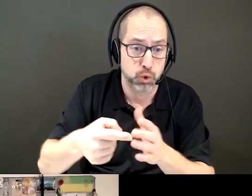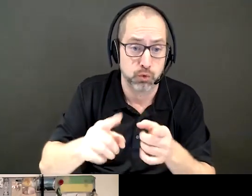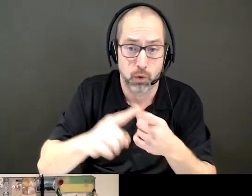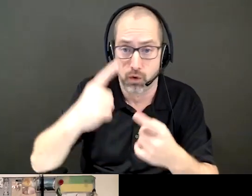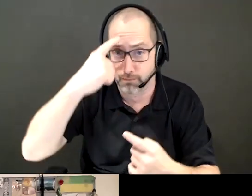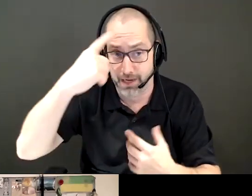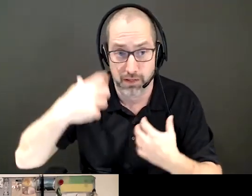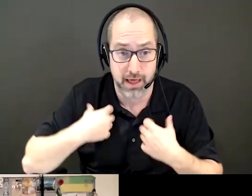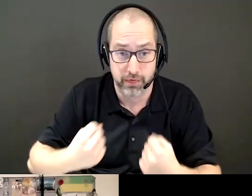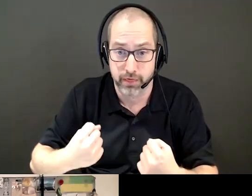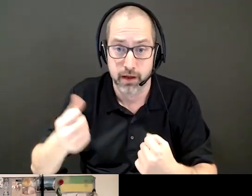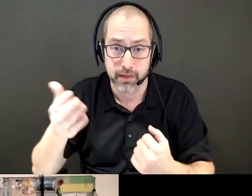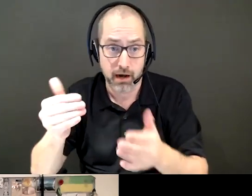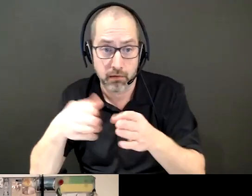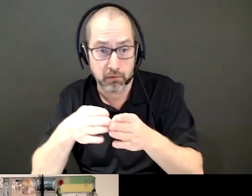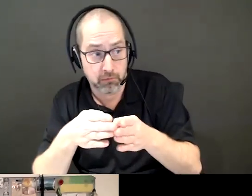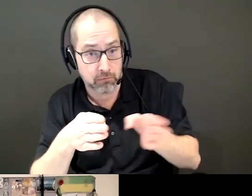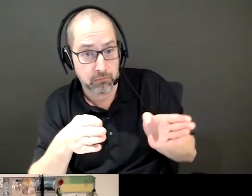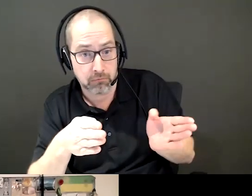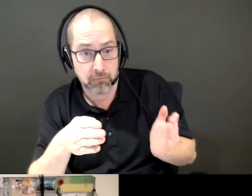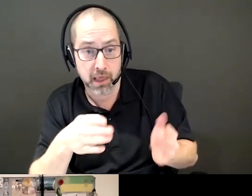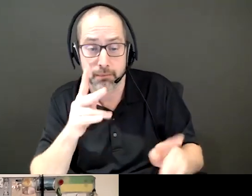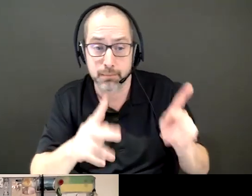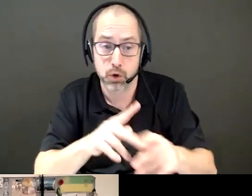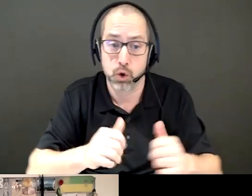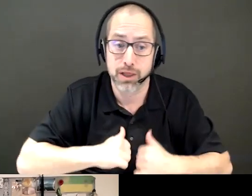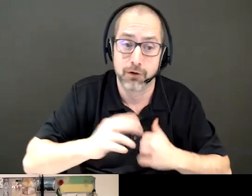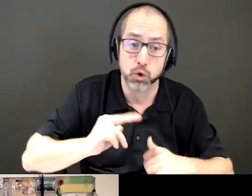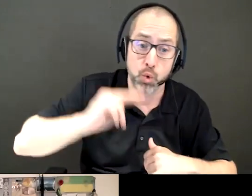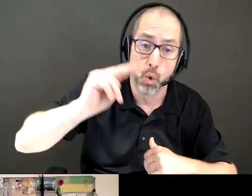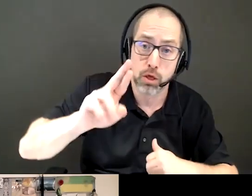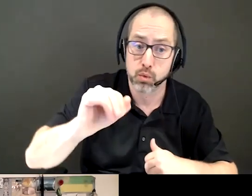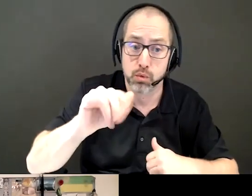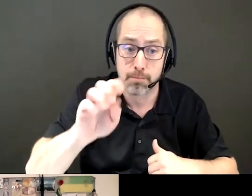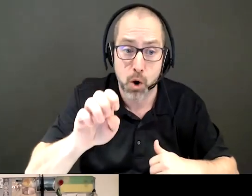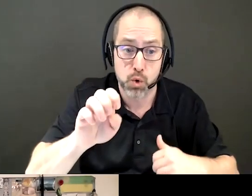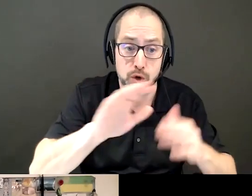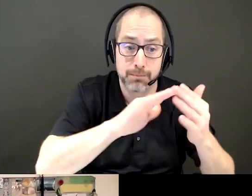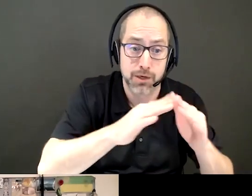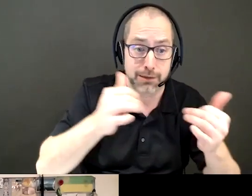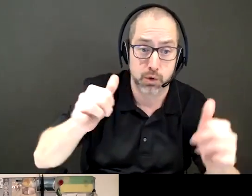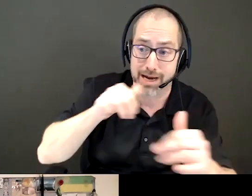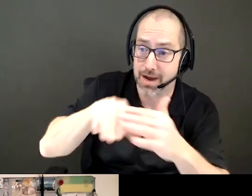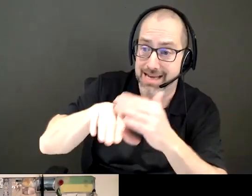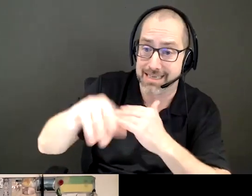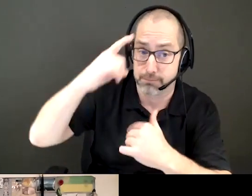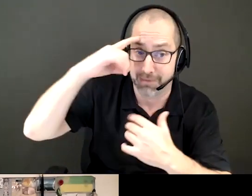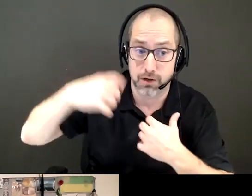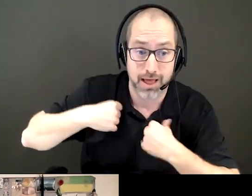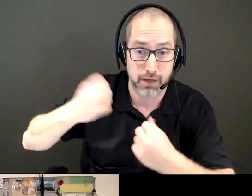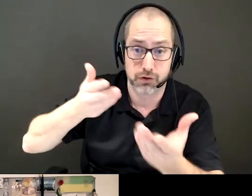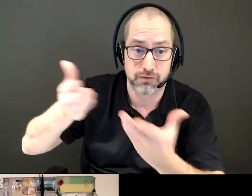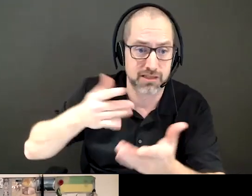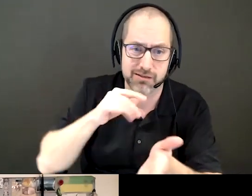health. For example, when you have people living in northern or remote communities, when trying to get access to mental health services is almost next to